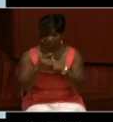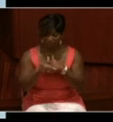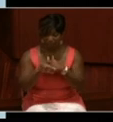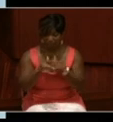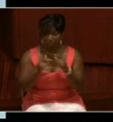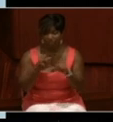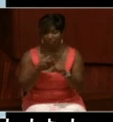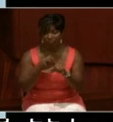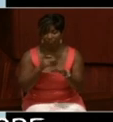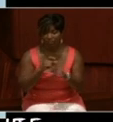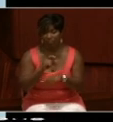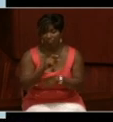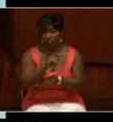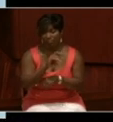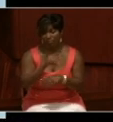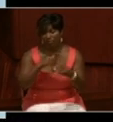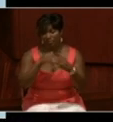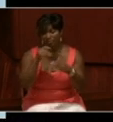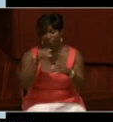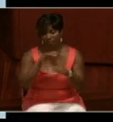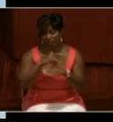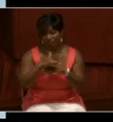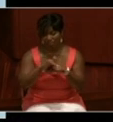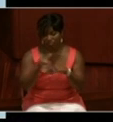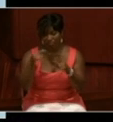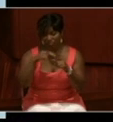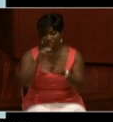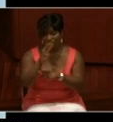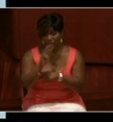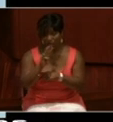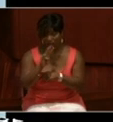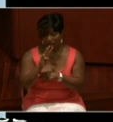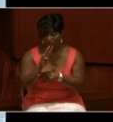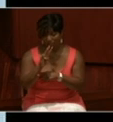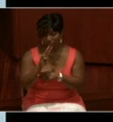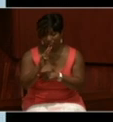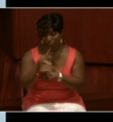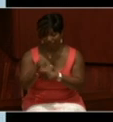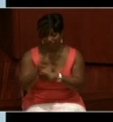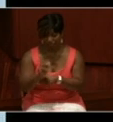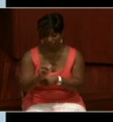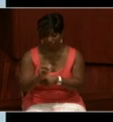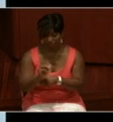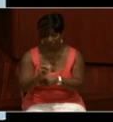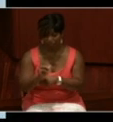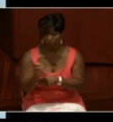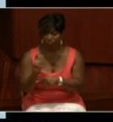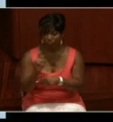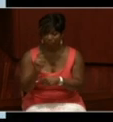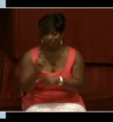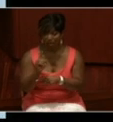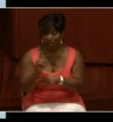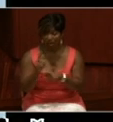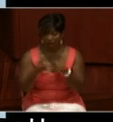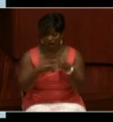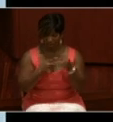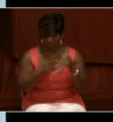until 4 o'clock p.m. Eastern Standard Time. This is where archivists are waiting to take your call.